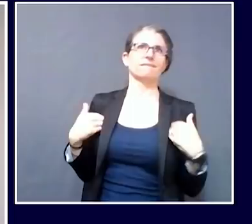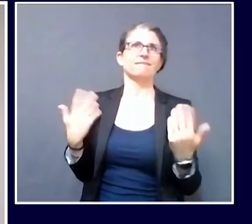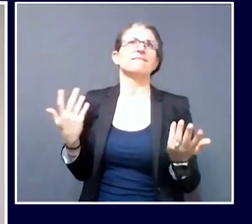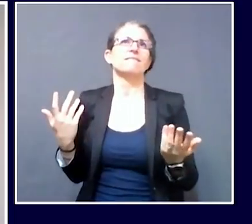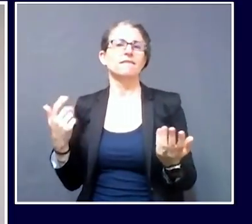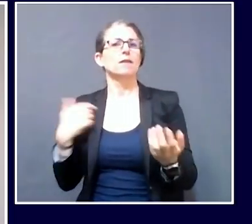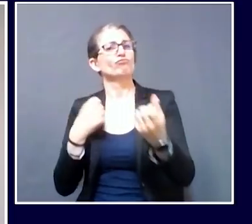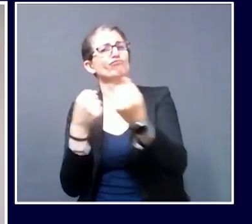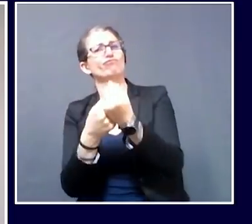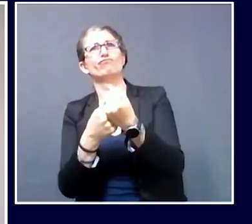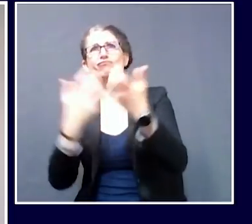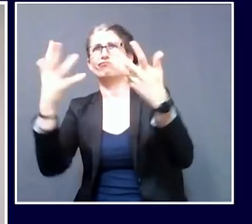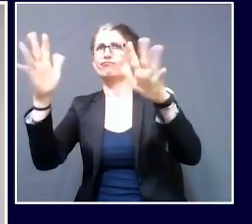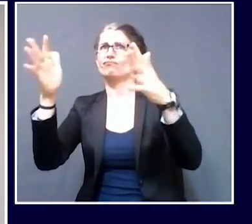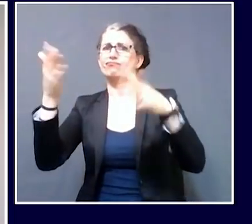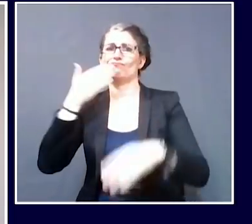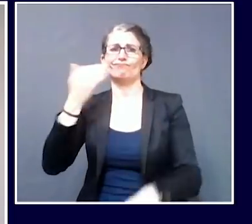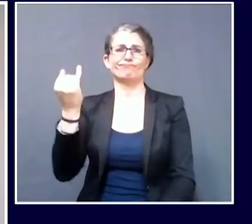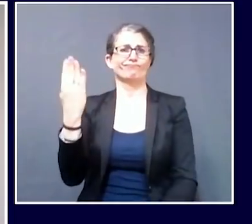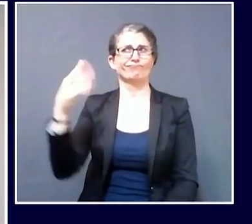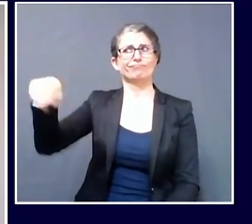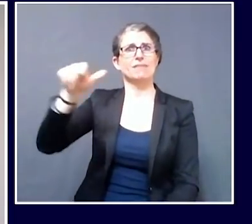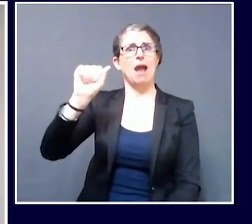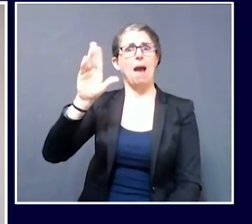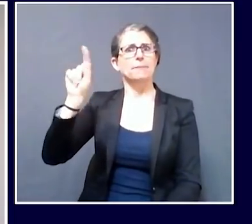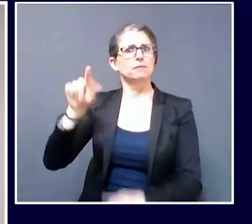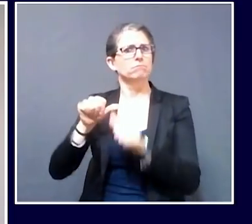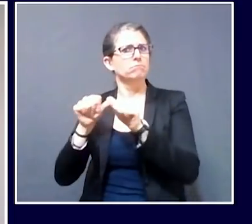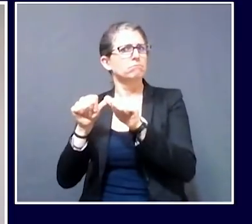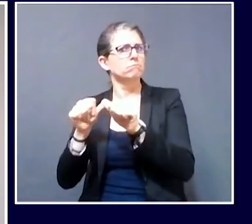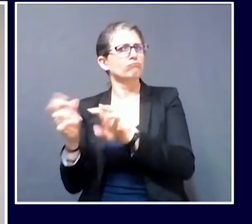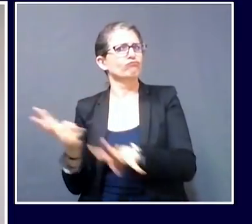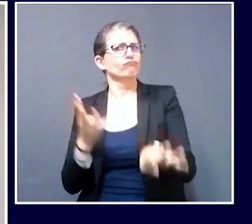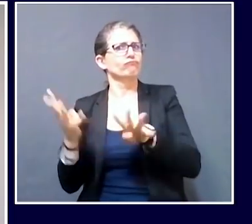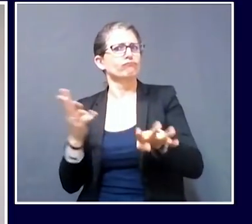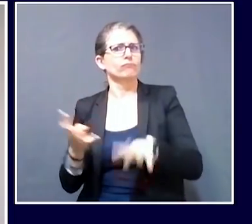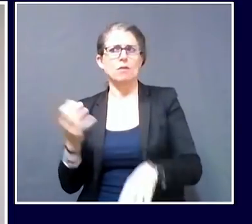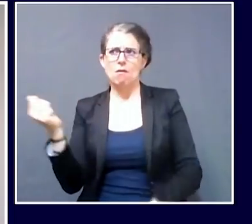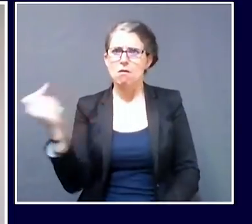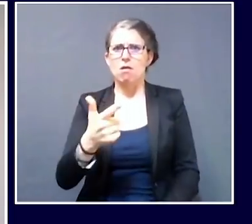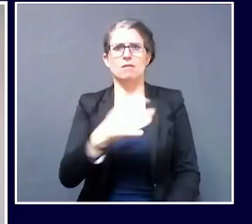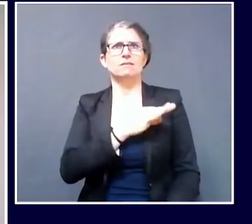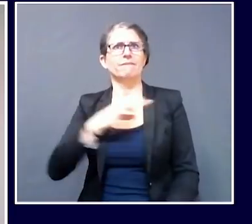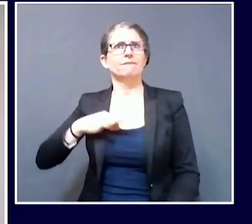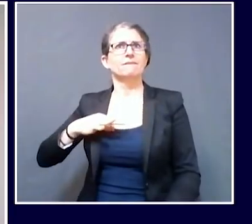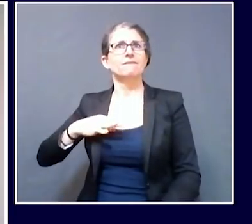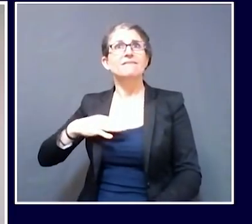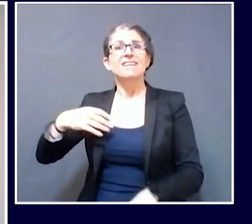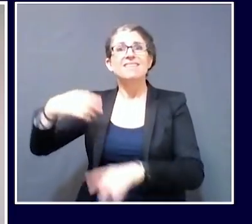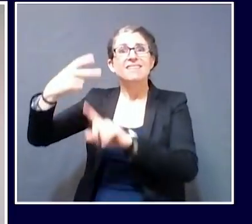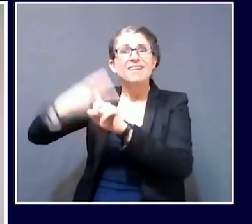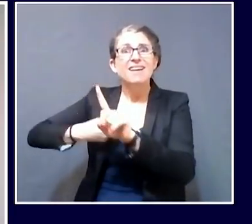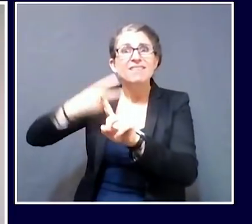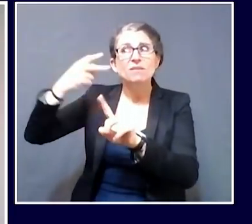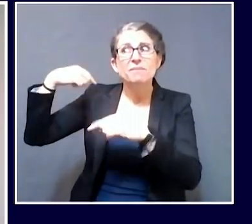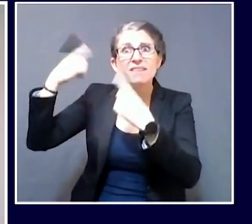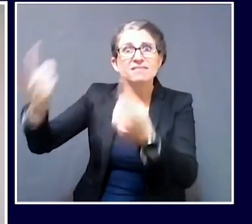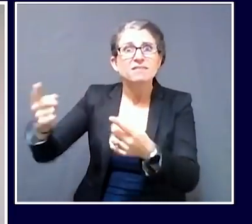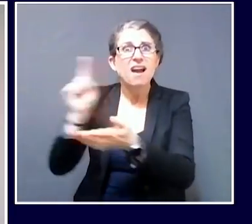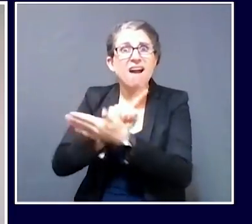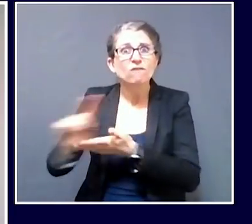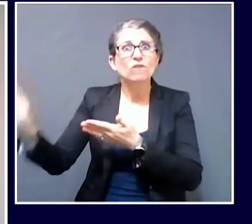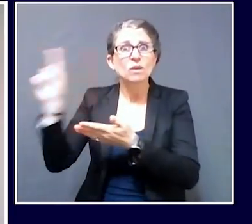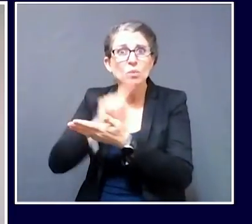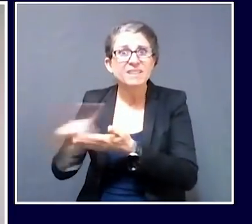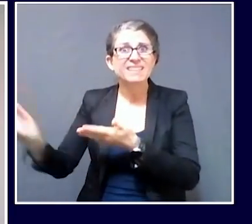testing each and every one of their employees, now going on almost two months. On top of that, however, since